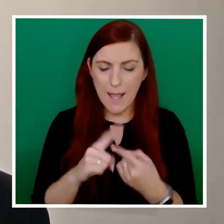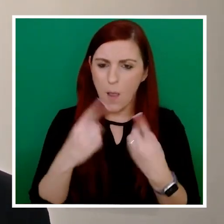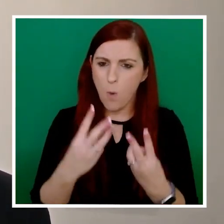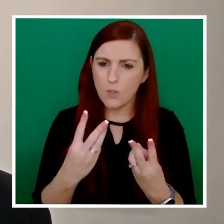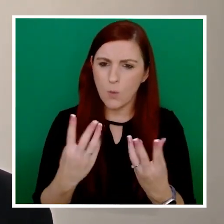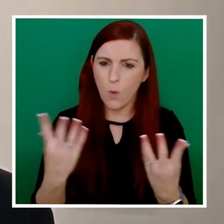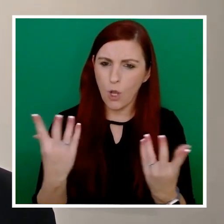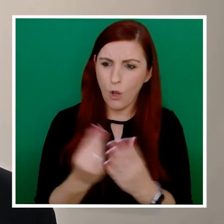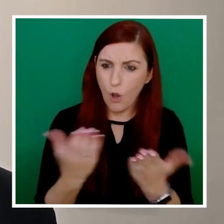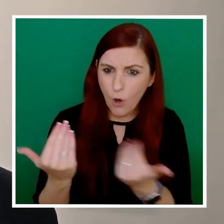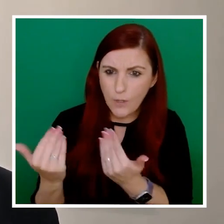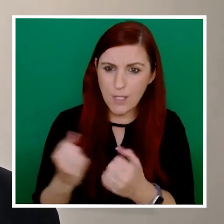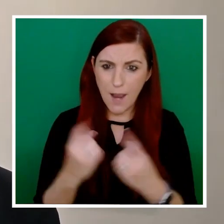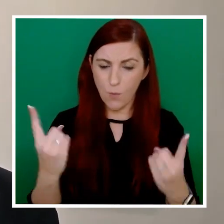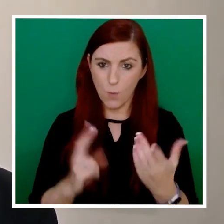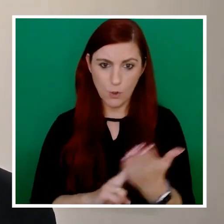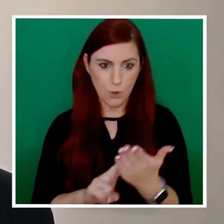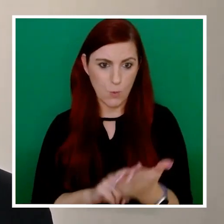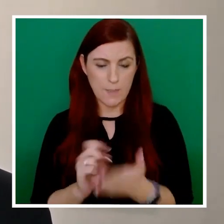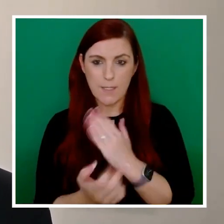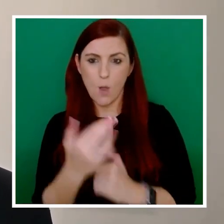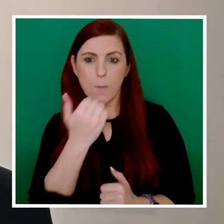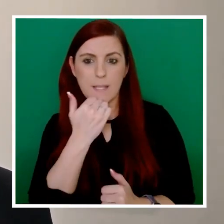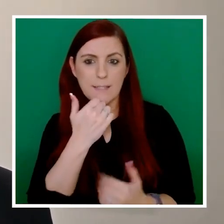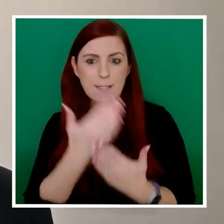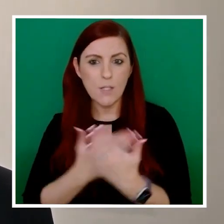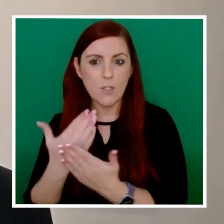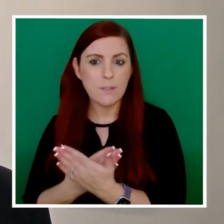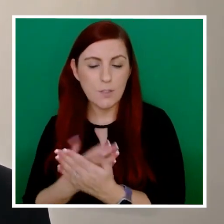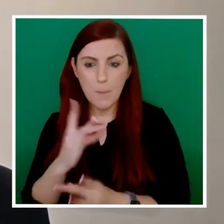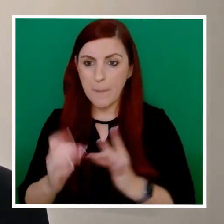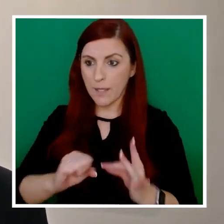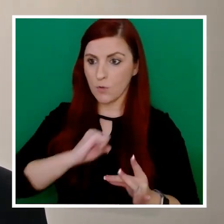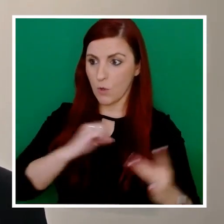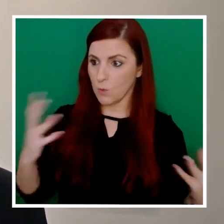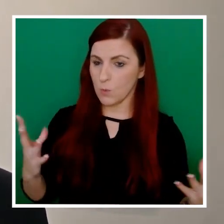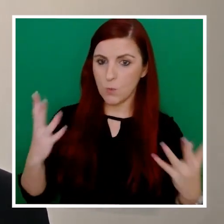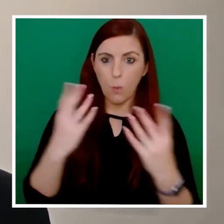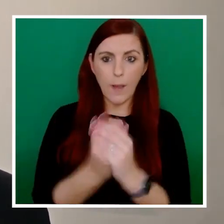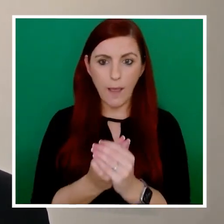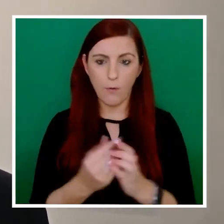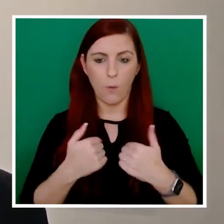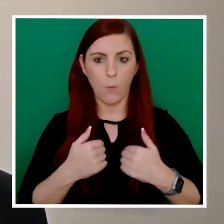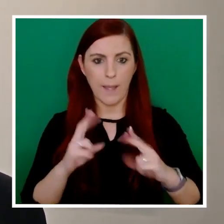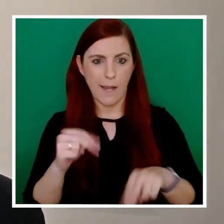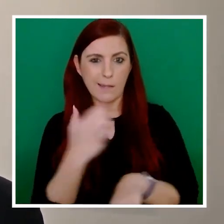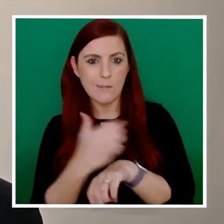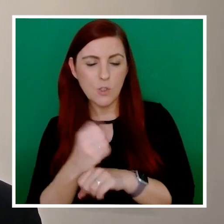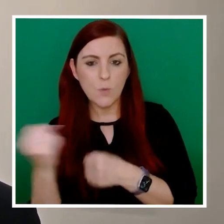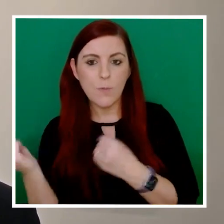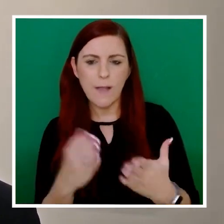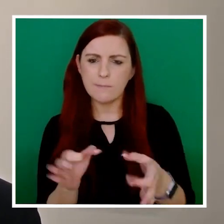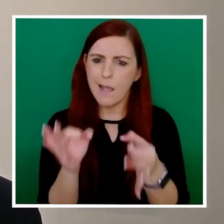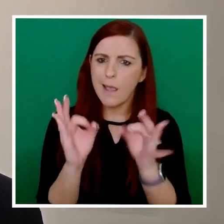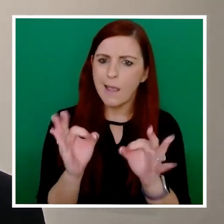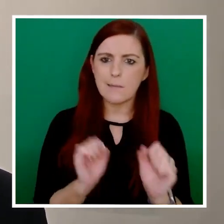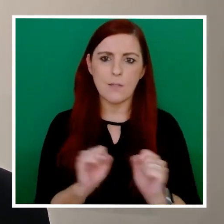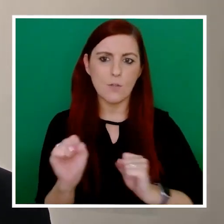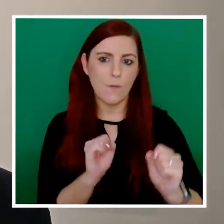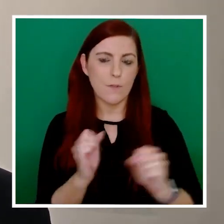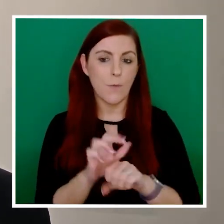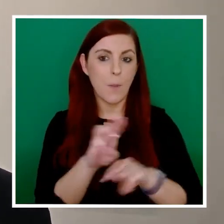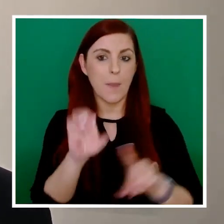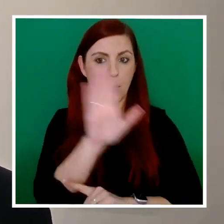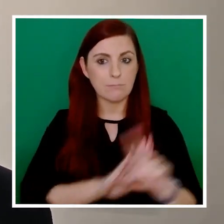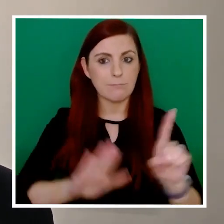use this updated edition of the customer communications toolkit to ensure that together, we continue to provide excellent services to the people of